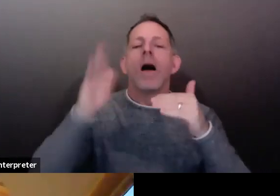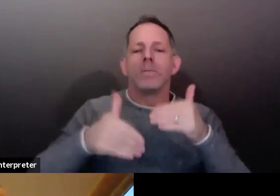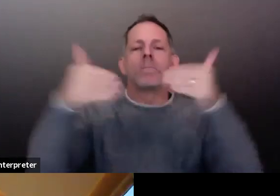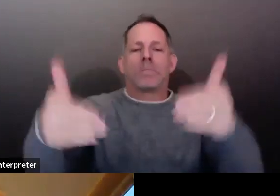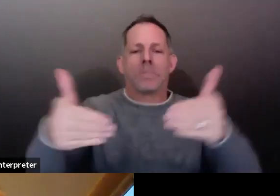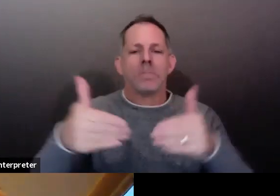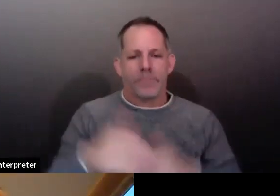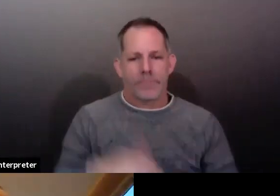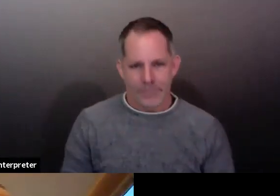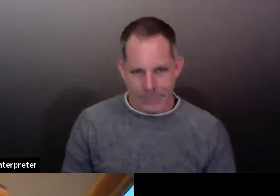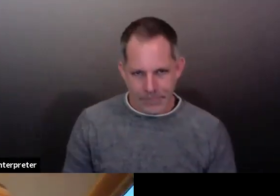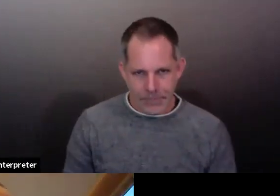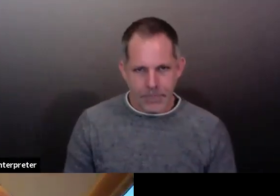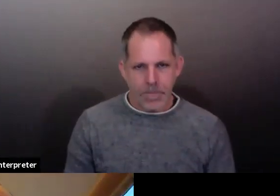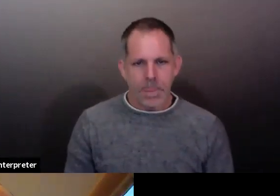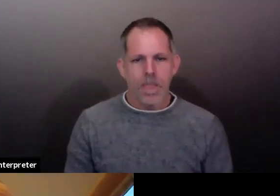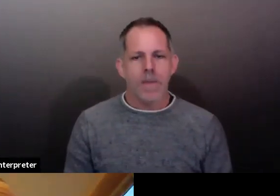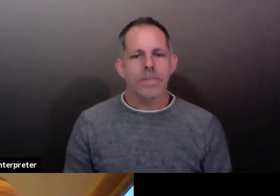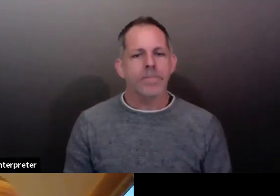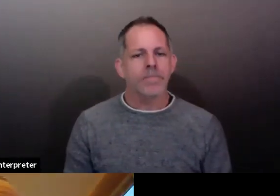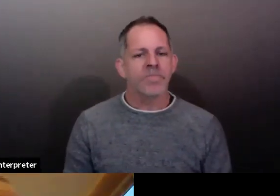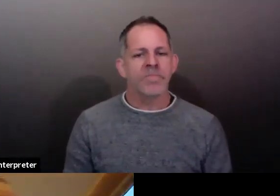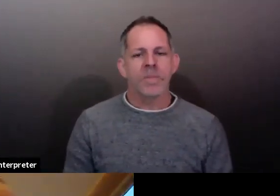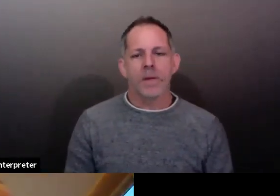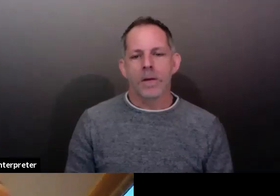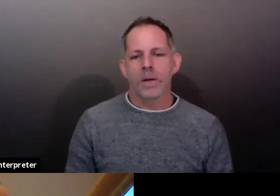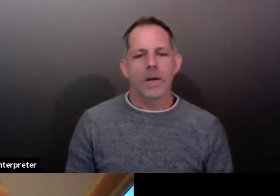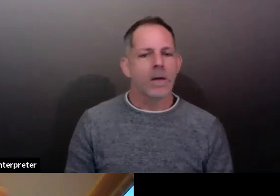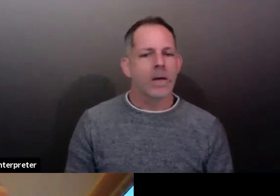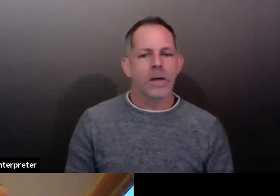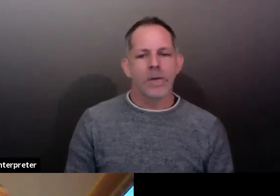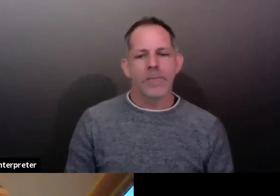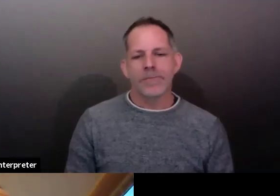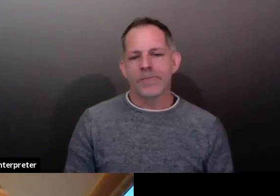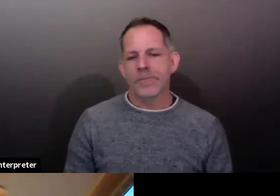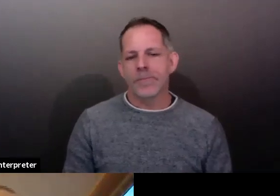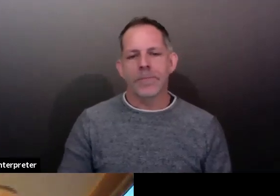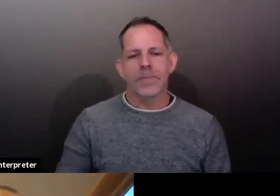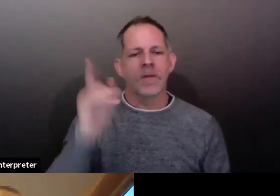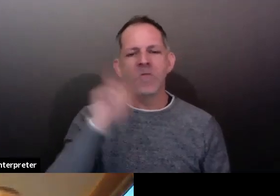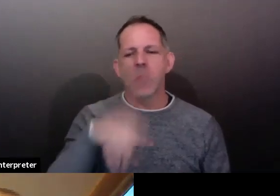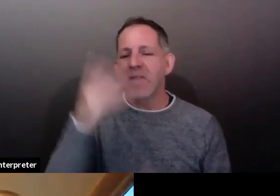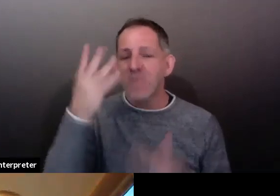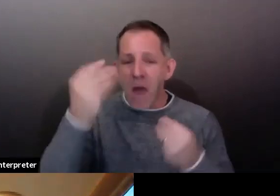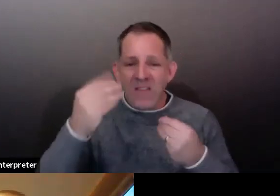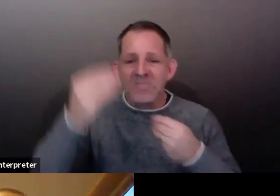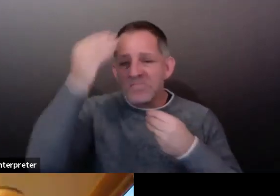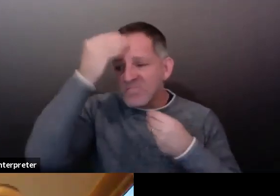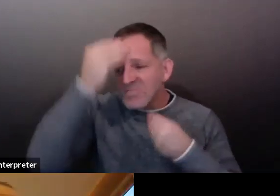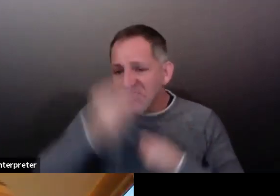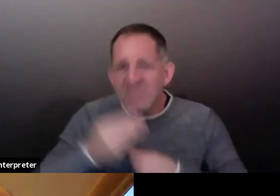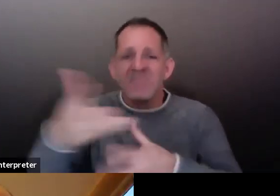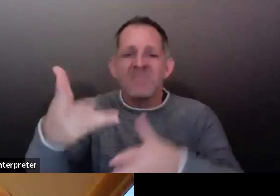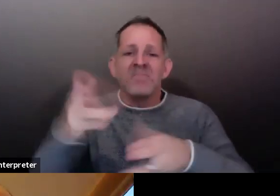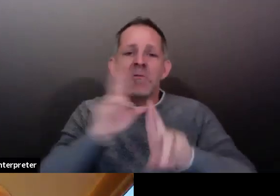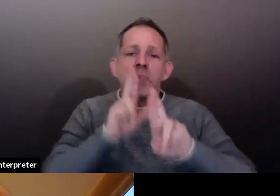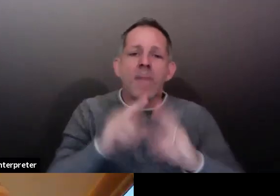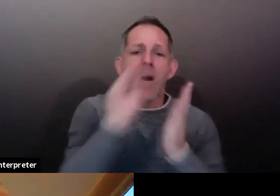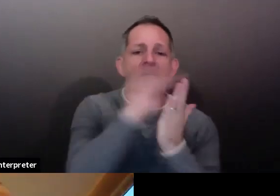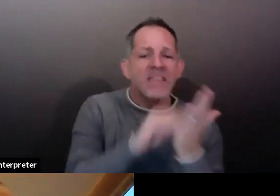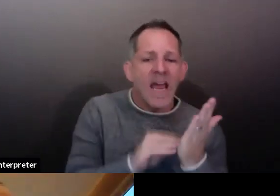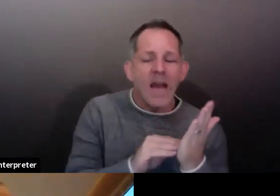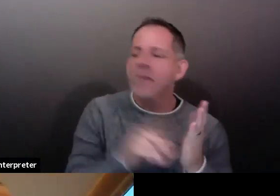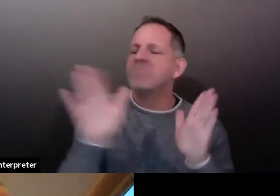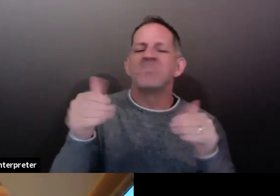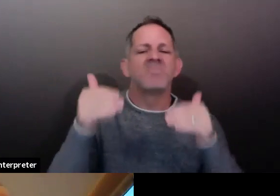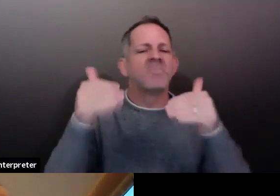rather than waiting for the health district to release, call, or email those results. Please look for more details on Friday in our